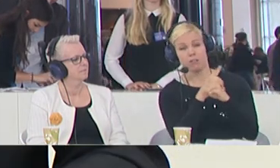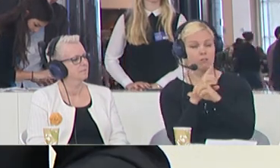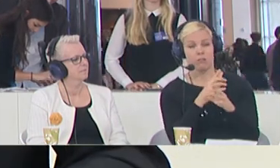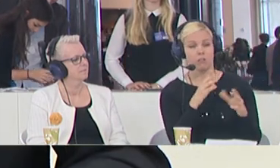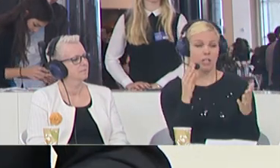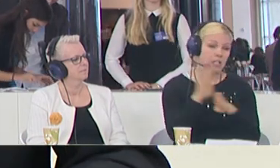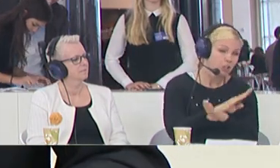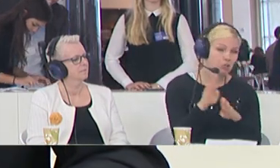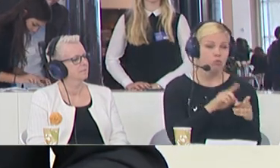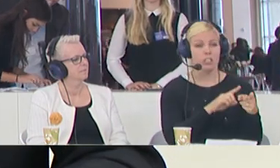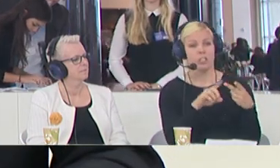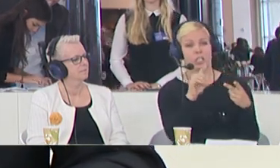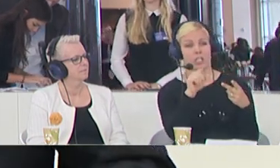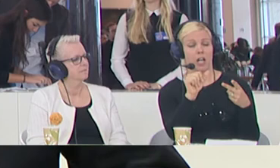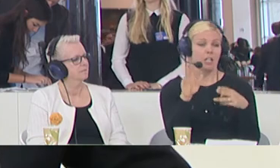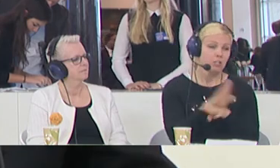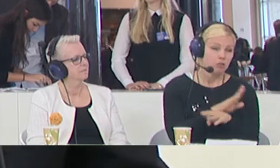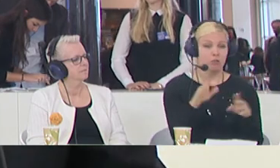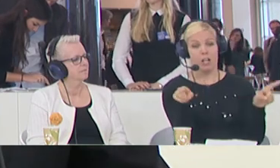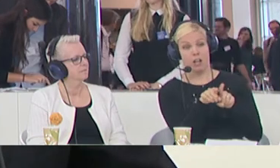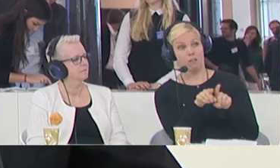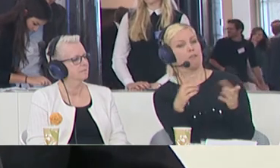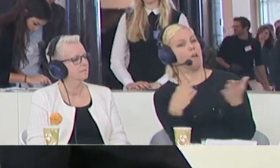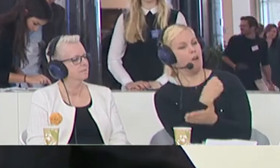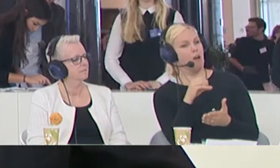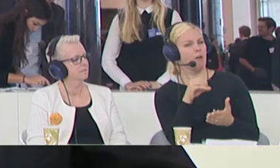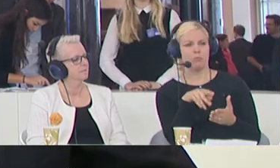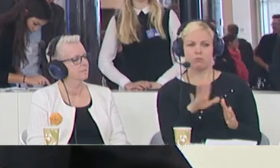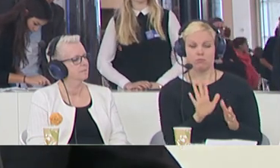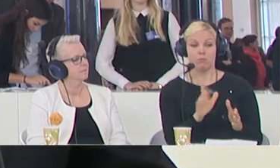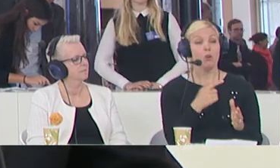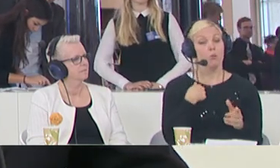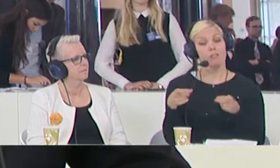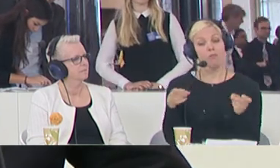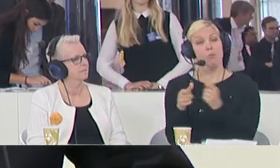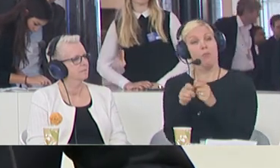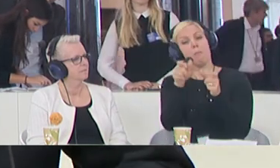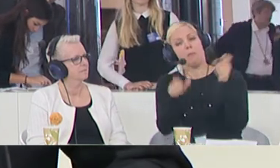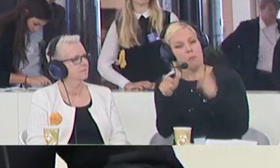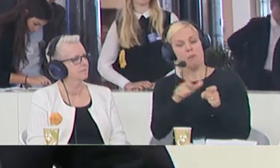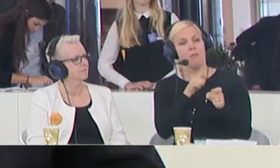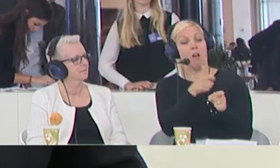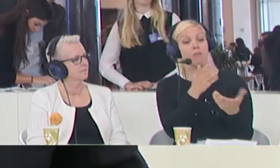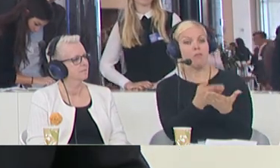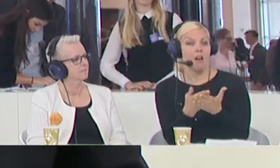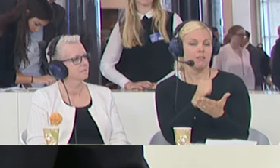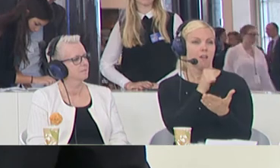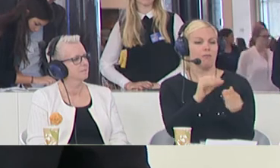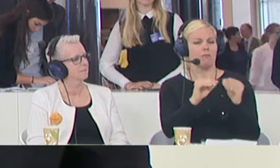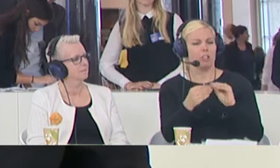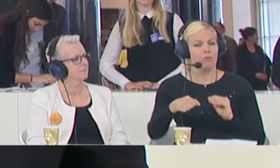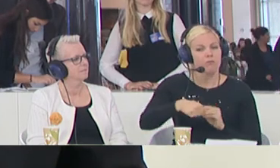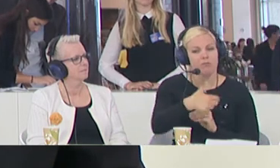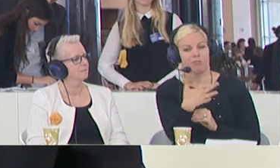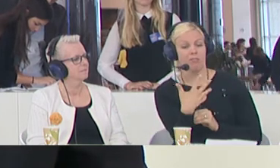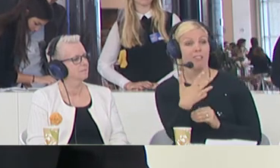the data industry as an opportunity. We're dealing with people, not facts and figures. And the terrible stories that we hear coming across is